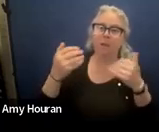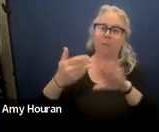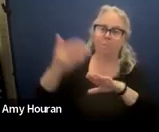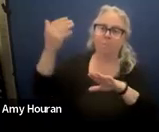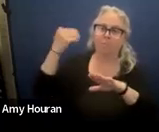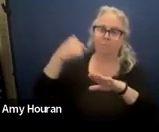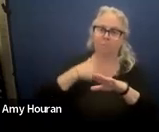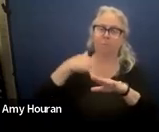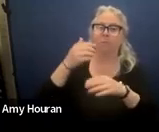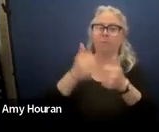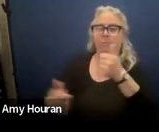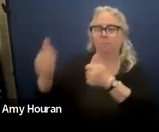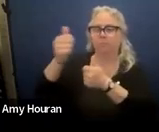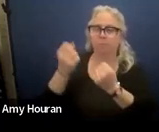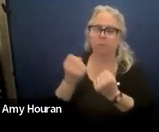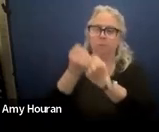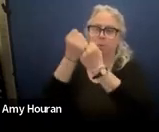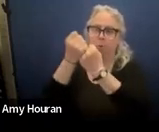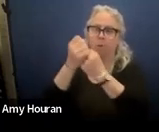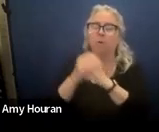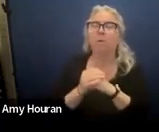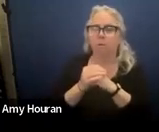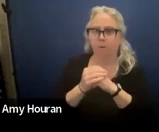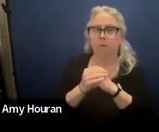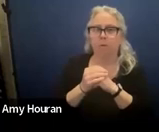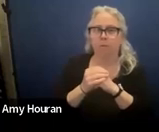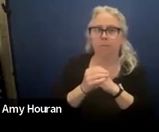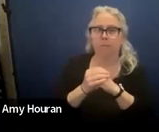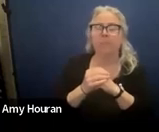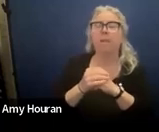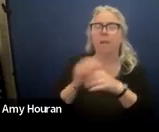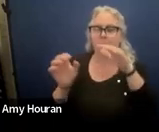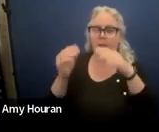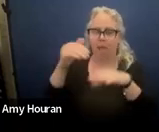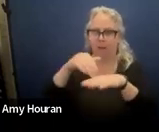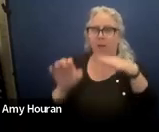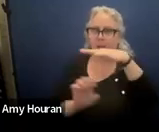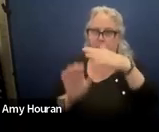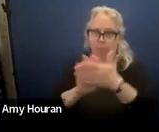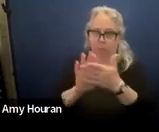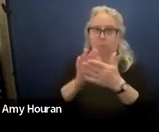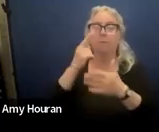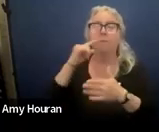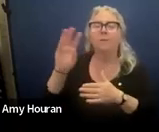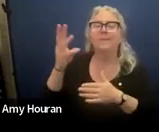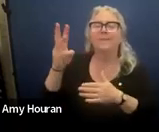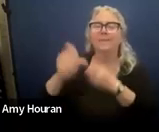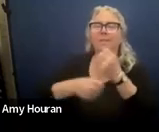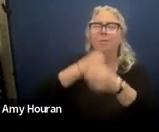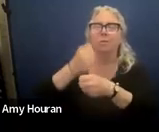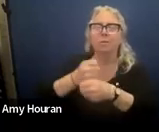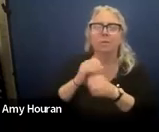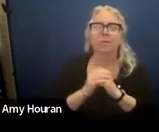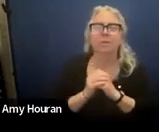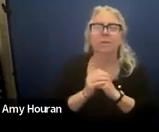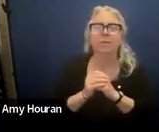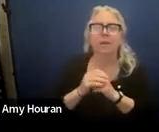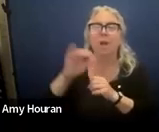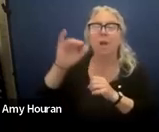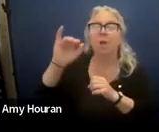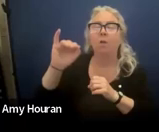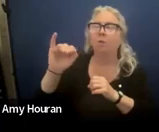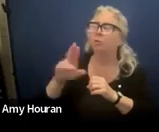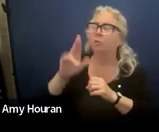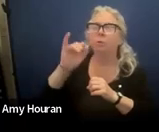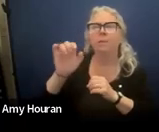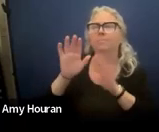i was admin support at a k-5 elementary school for 16 years and we would be lost without julie literally we